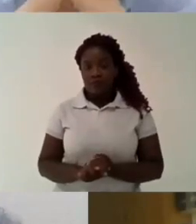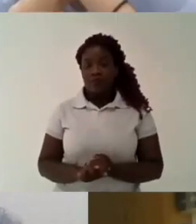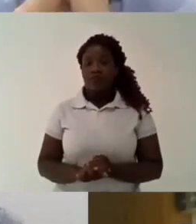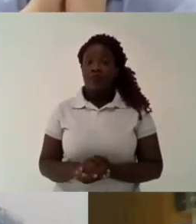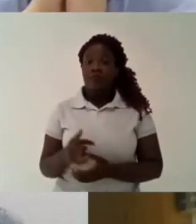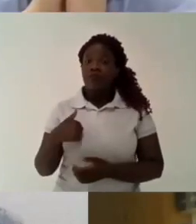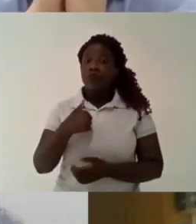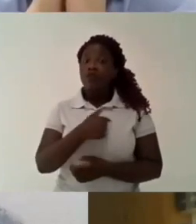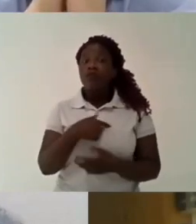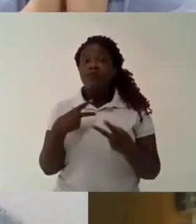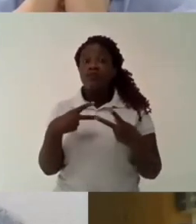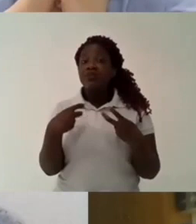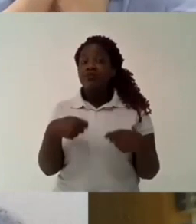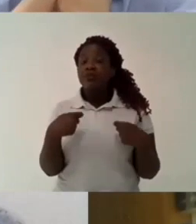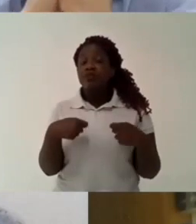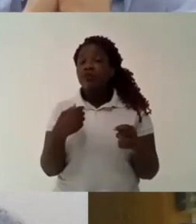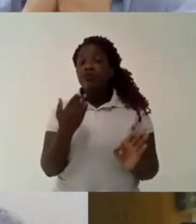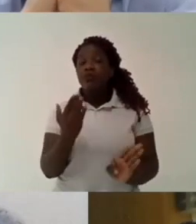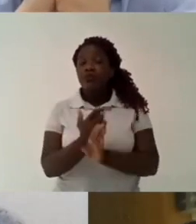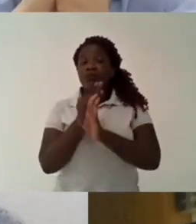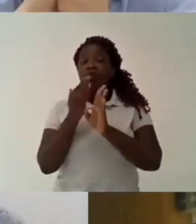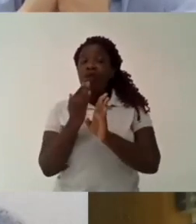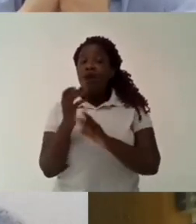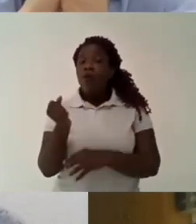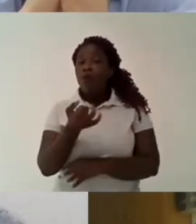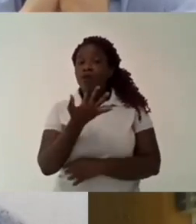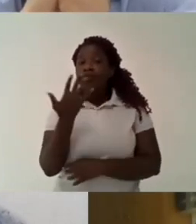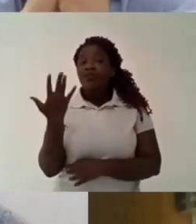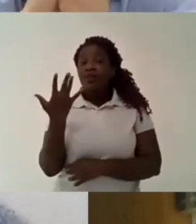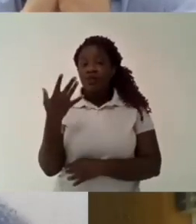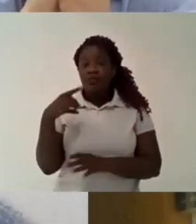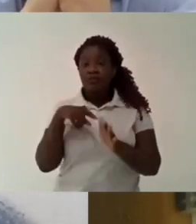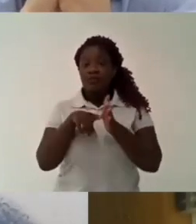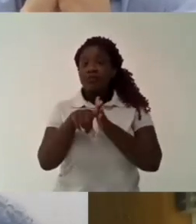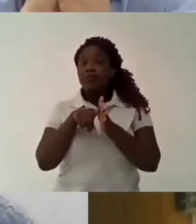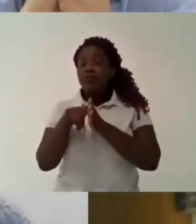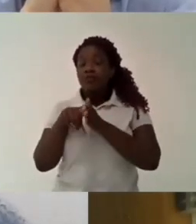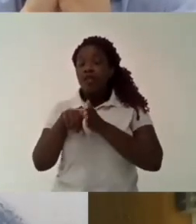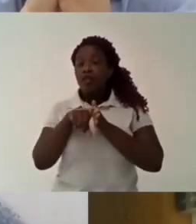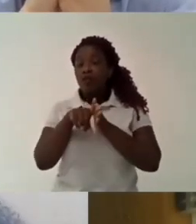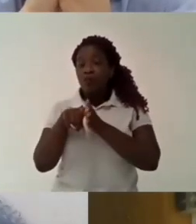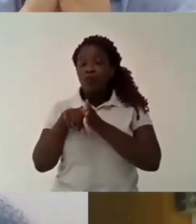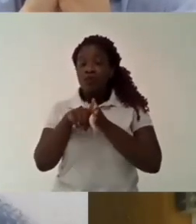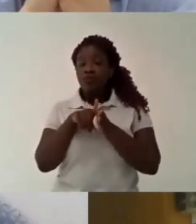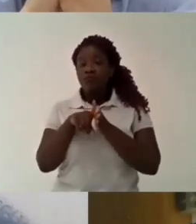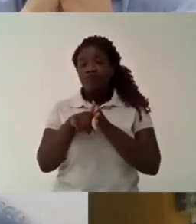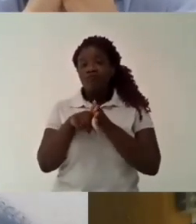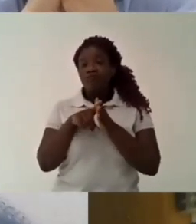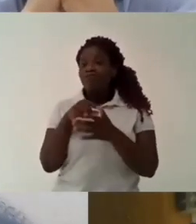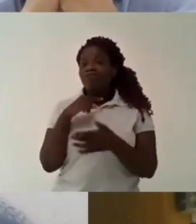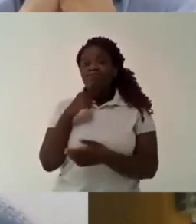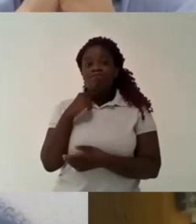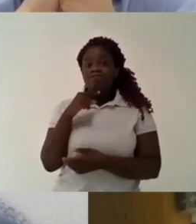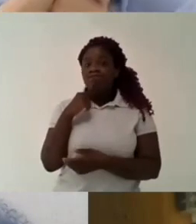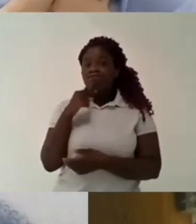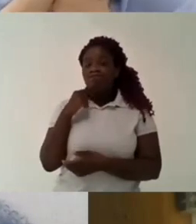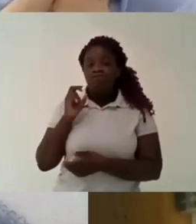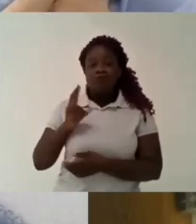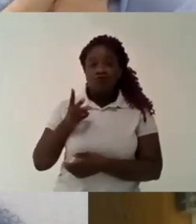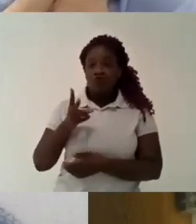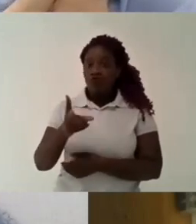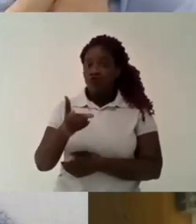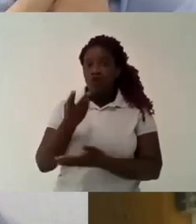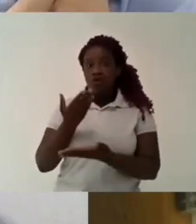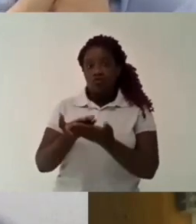researchers will end up giving up on the profession as a result researchers that will go away from the